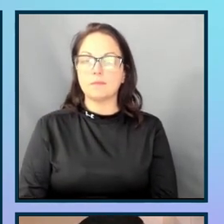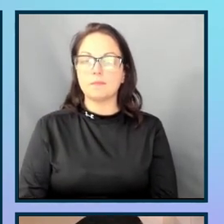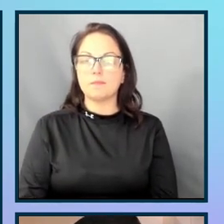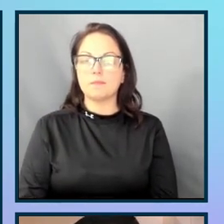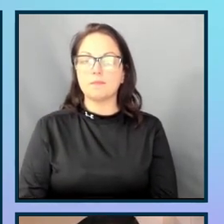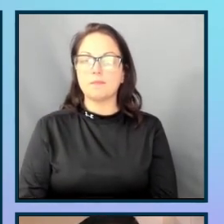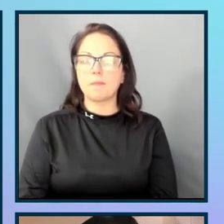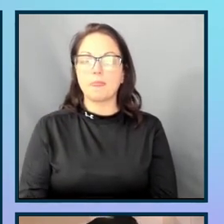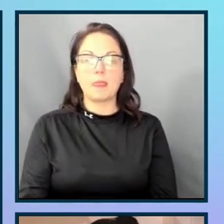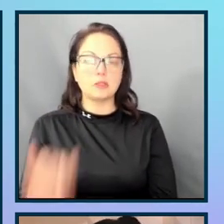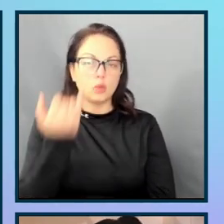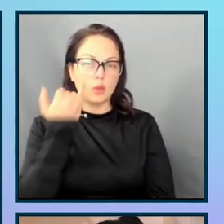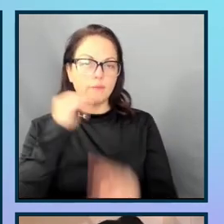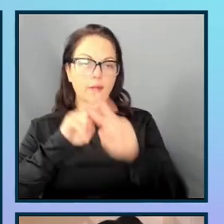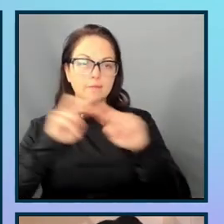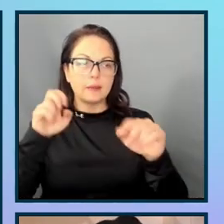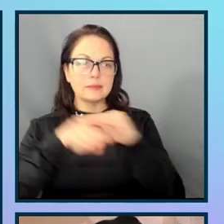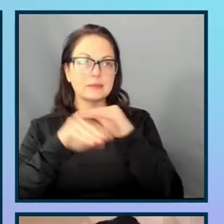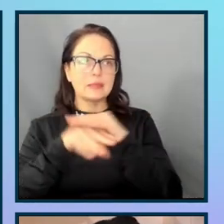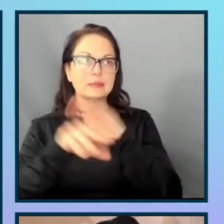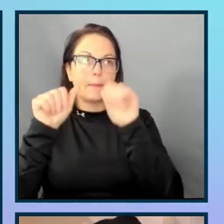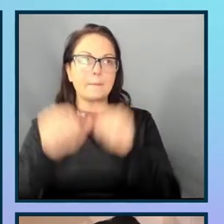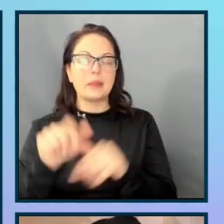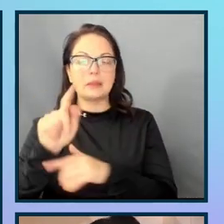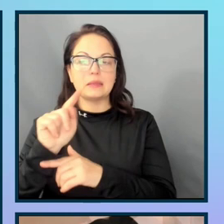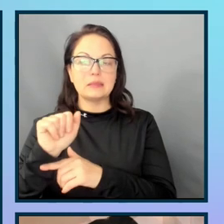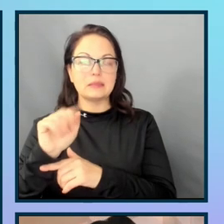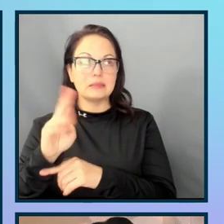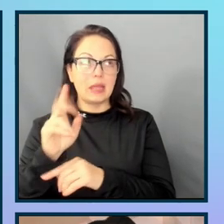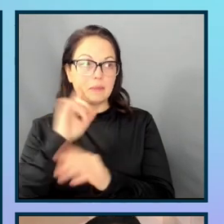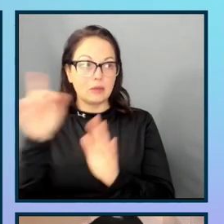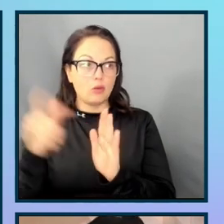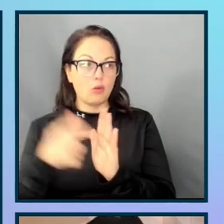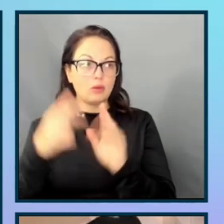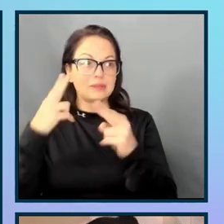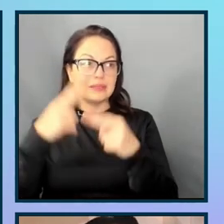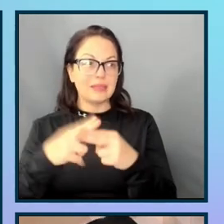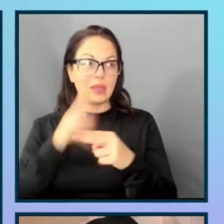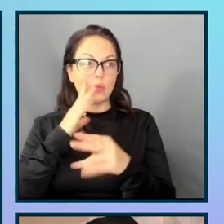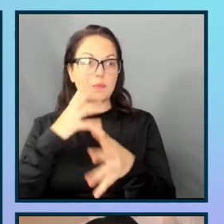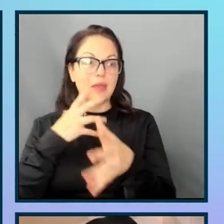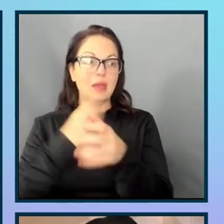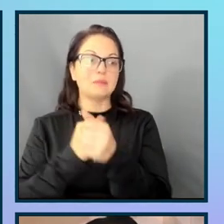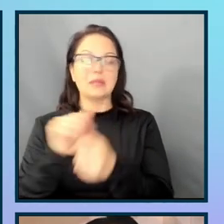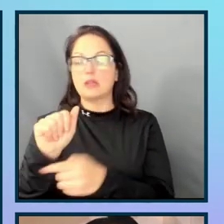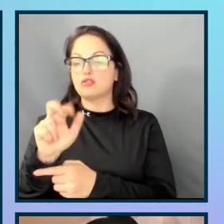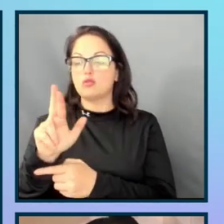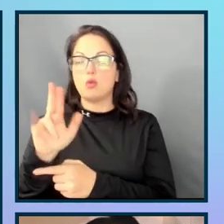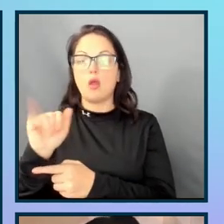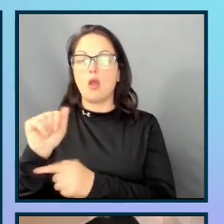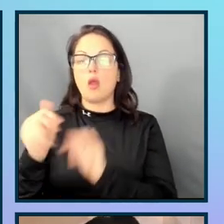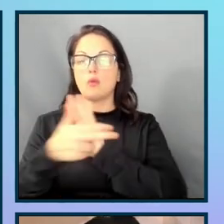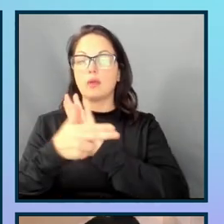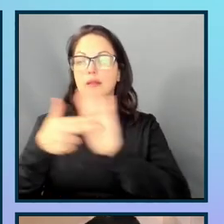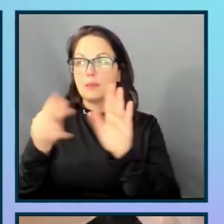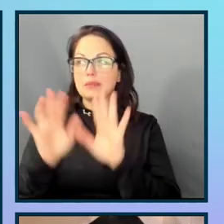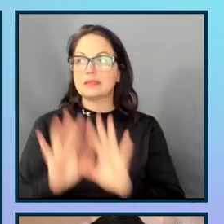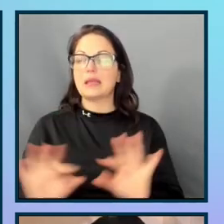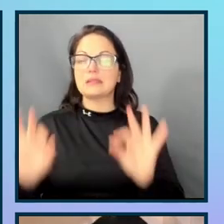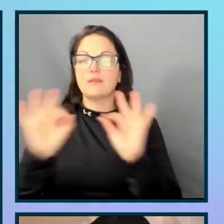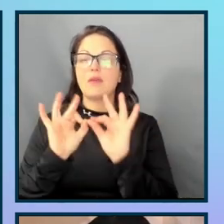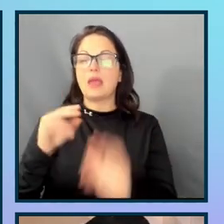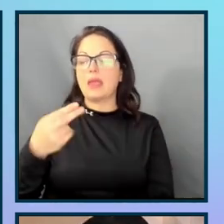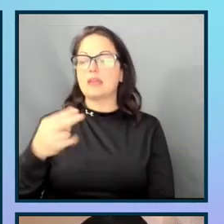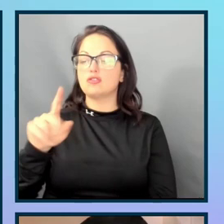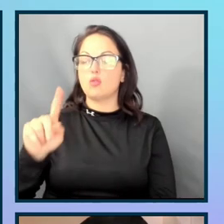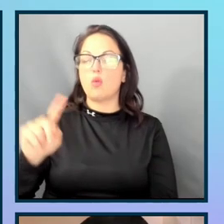tab, I see that the name for this element has now been updated to ARIA labels, which is the value of my H1